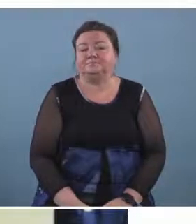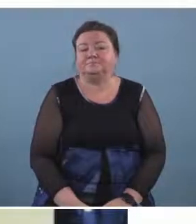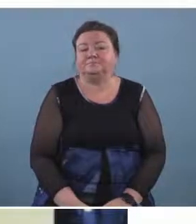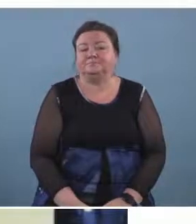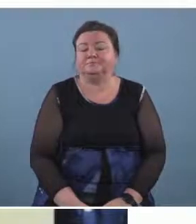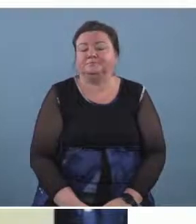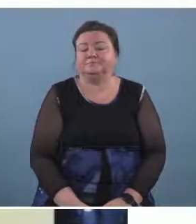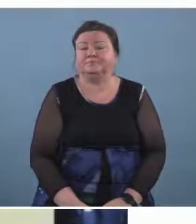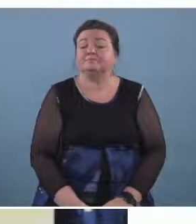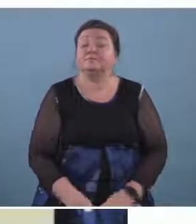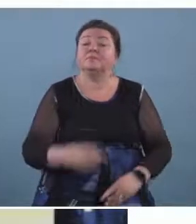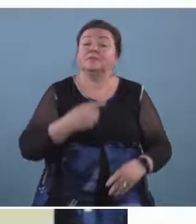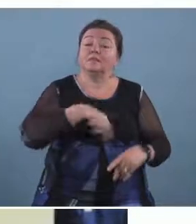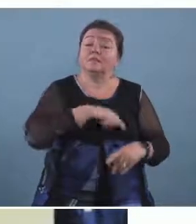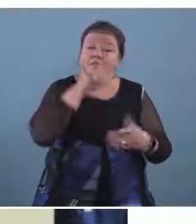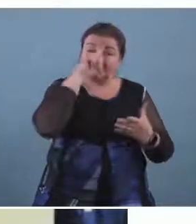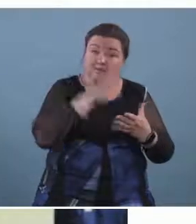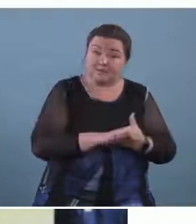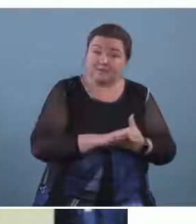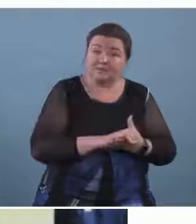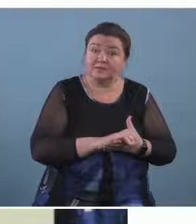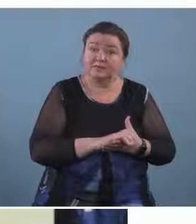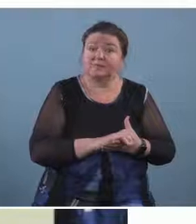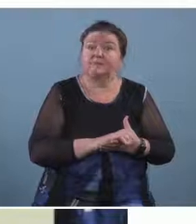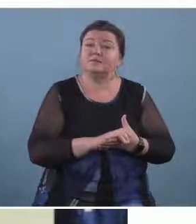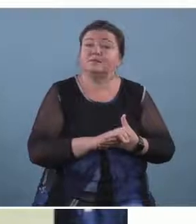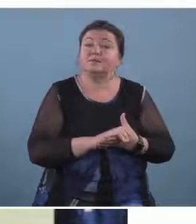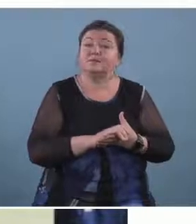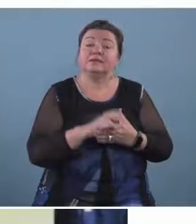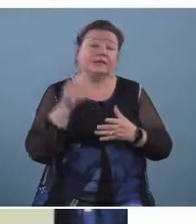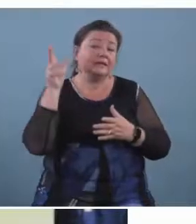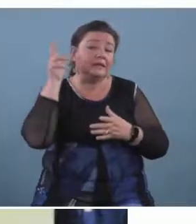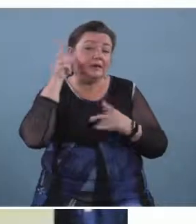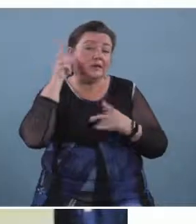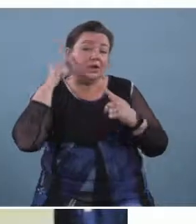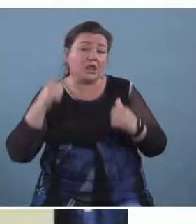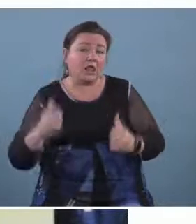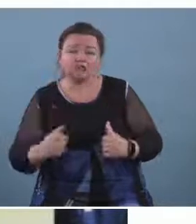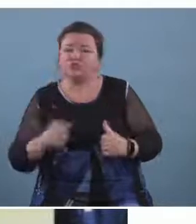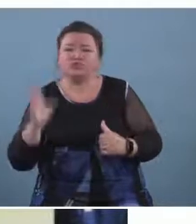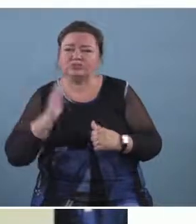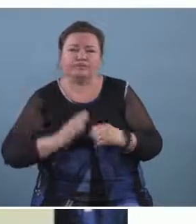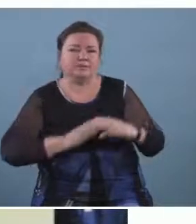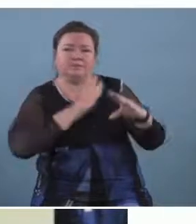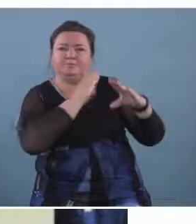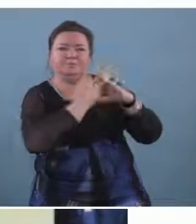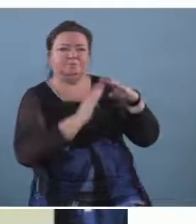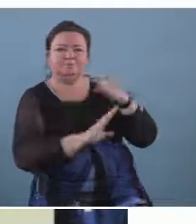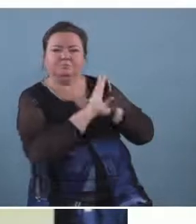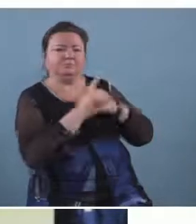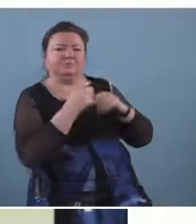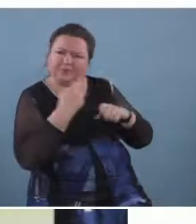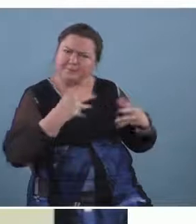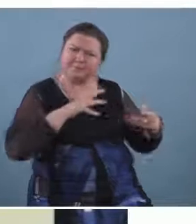we believe that hearing loss should never be a barrier to enjoying and making music